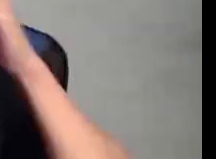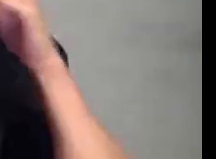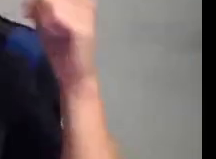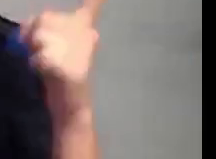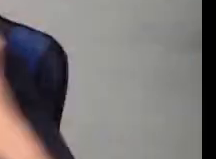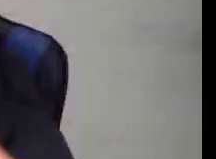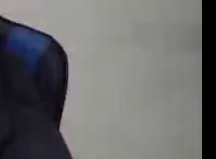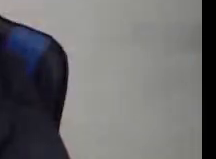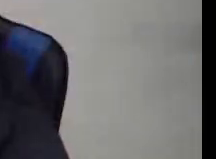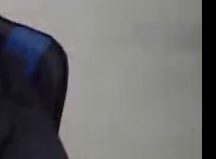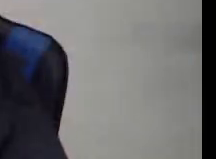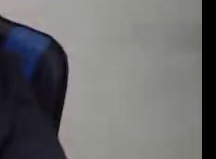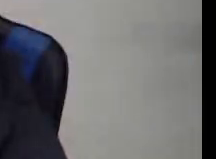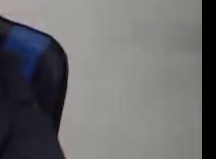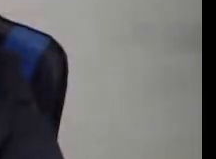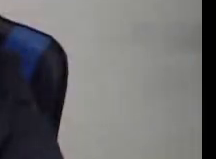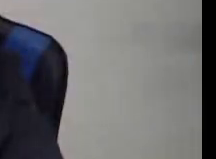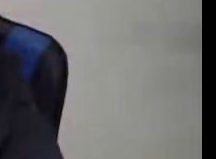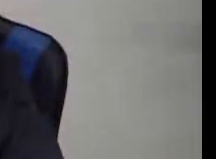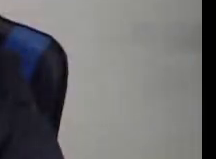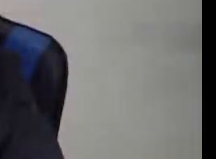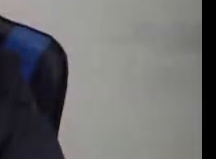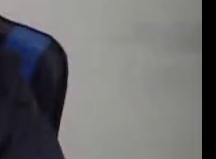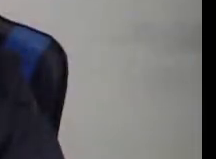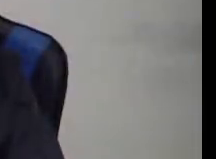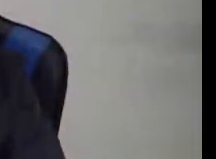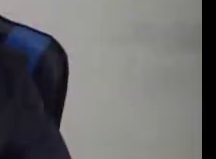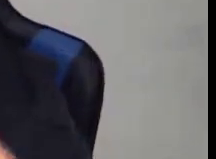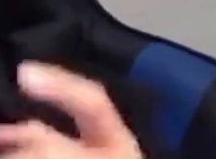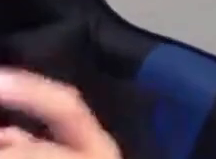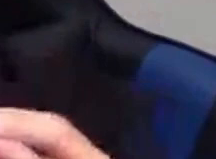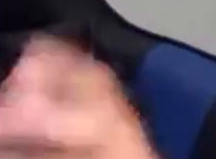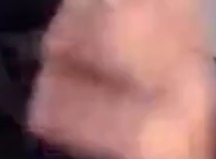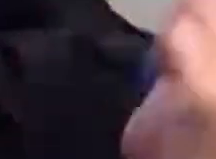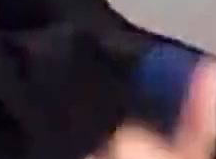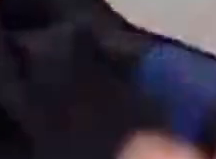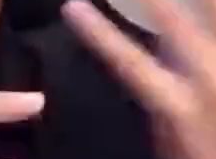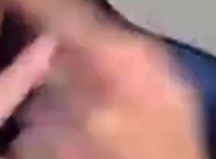and expression that have been erased via systems of colonialism.